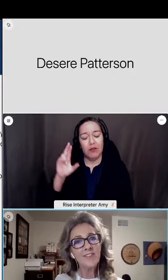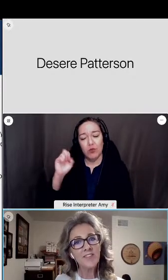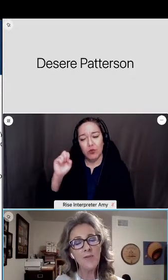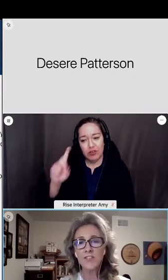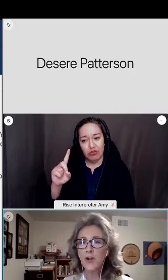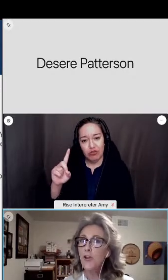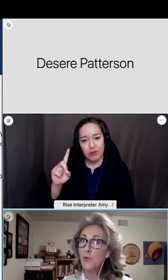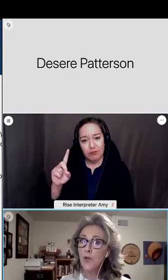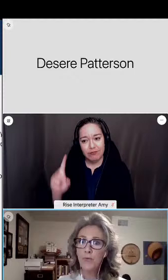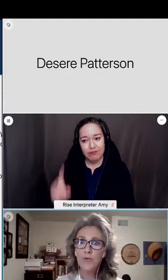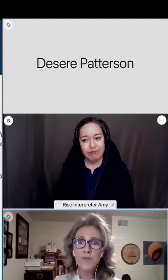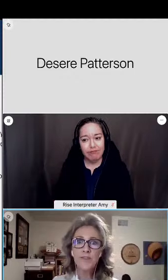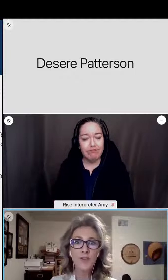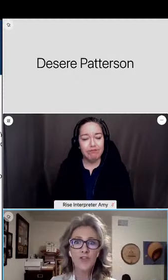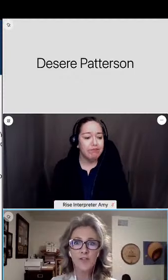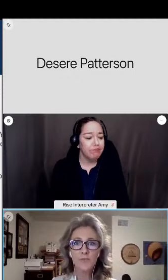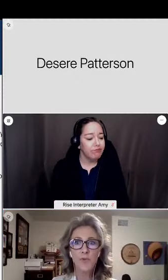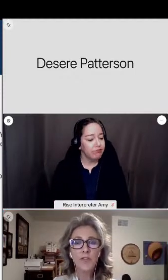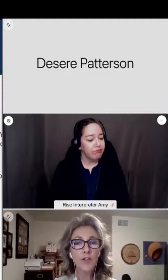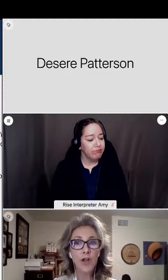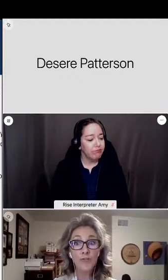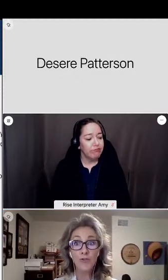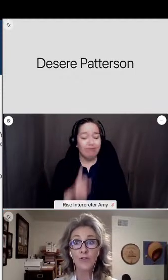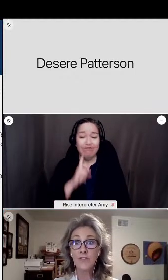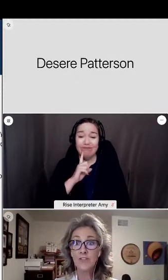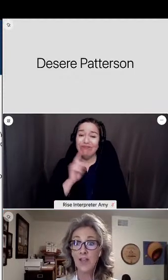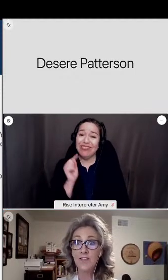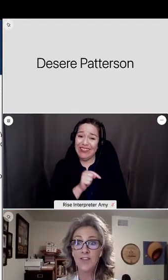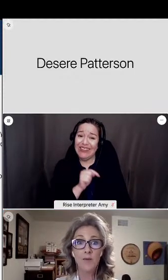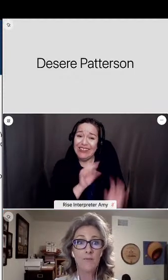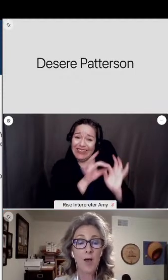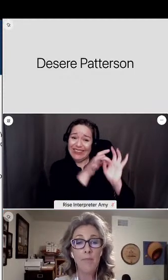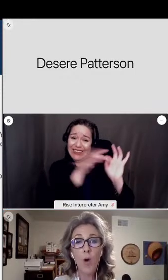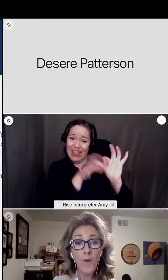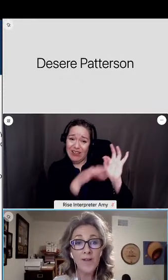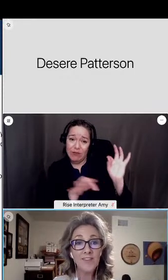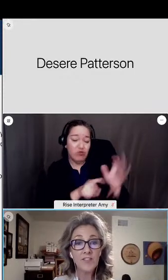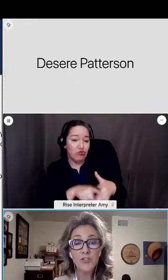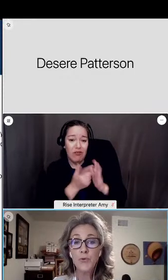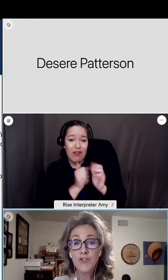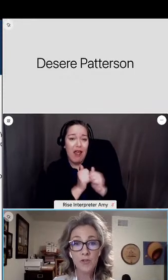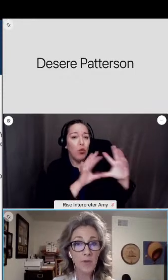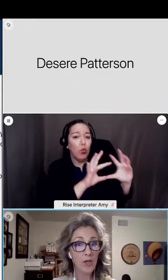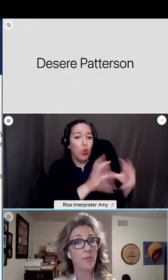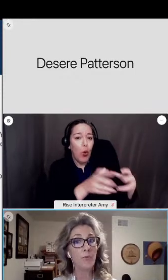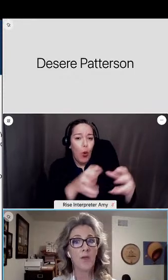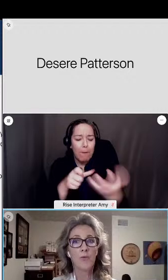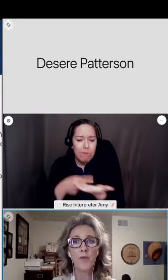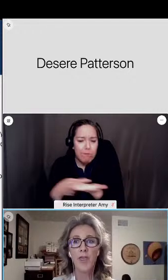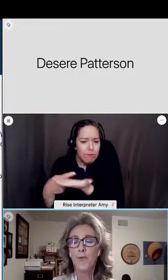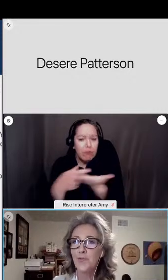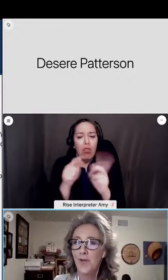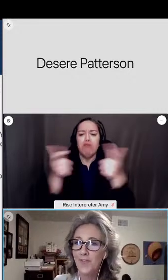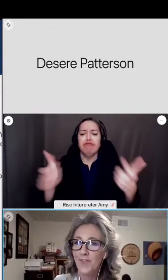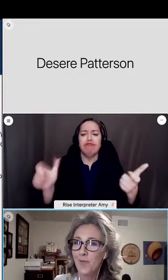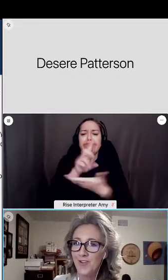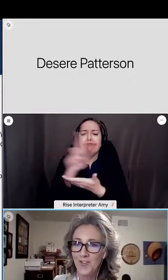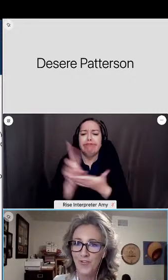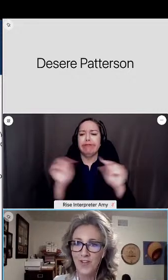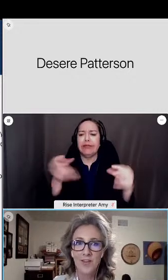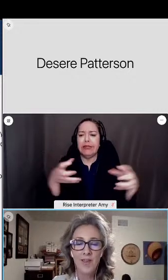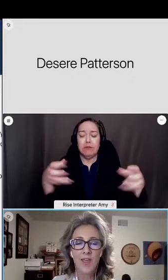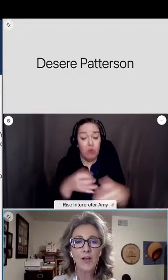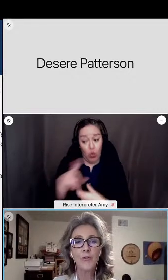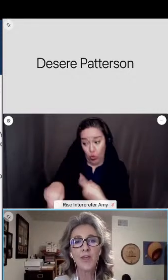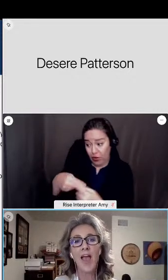The statement started with group discussions within the larger design team about what students should be equipped with when they graduate from